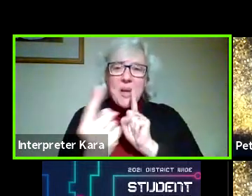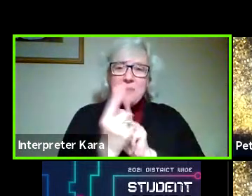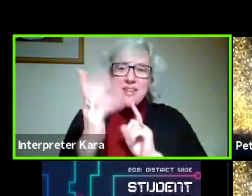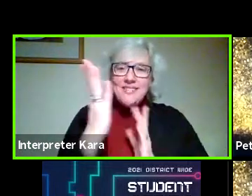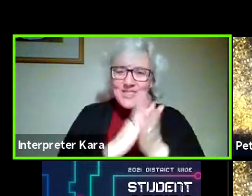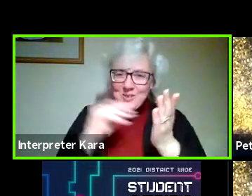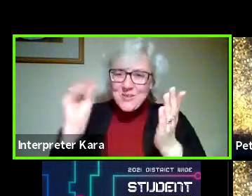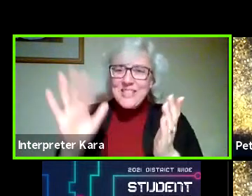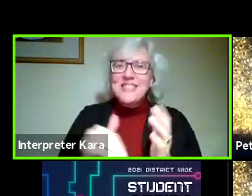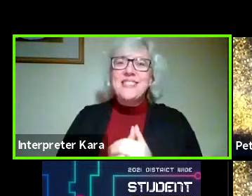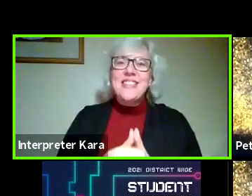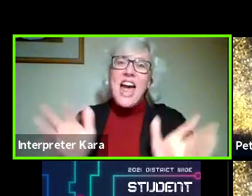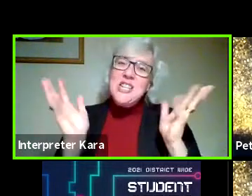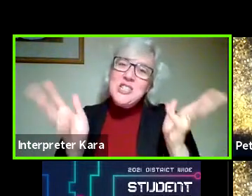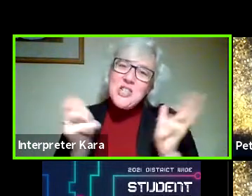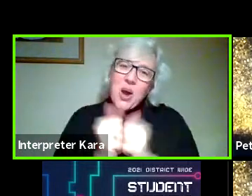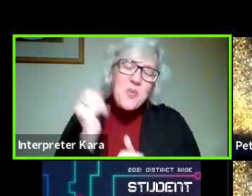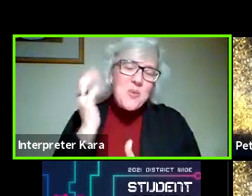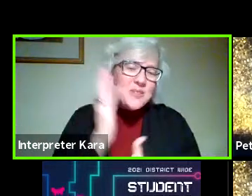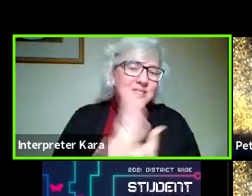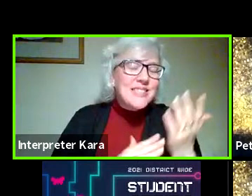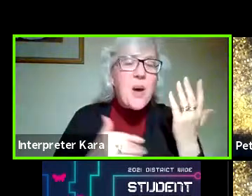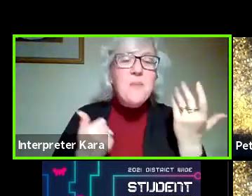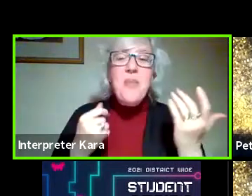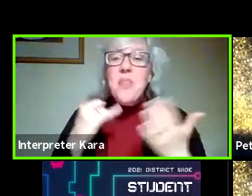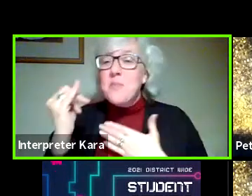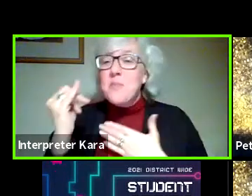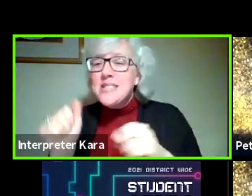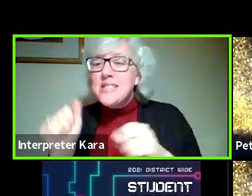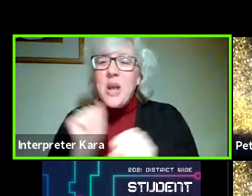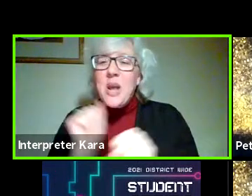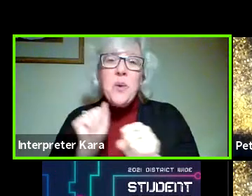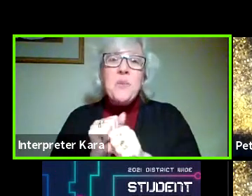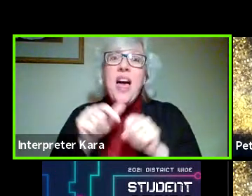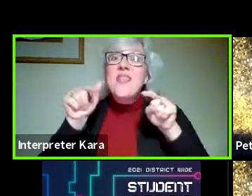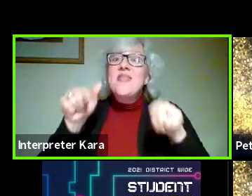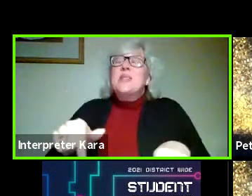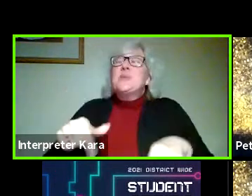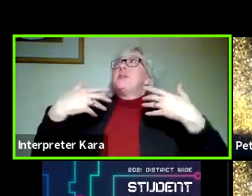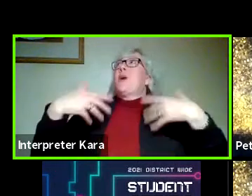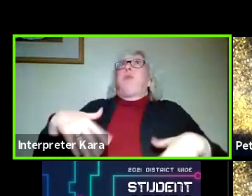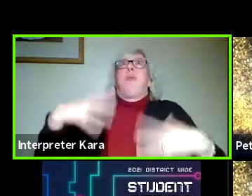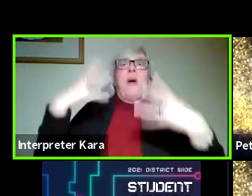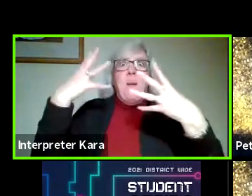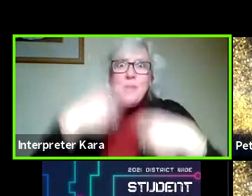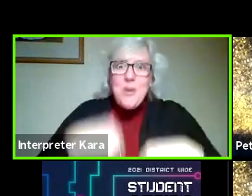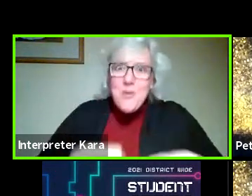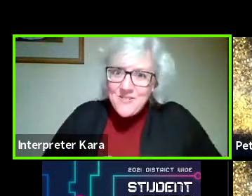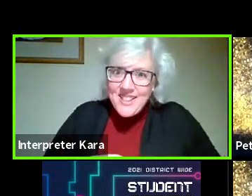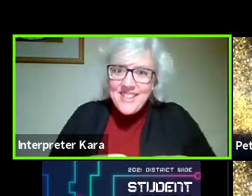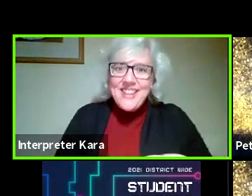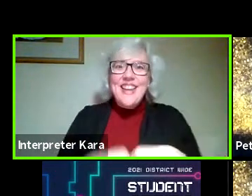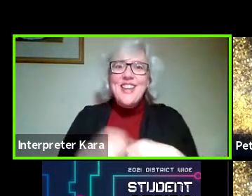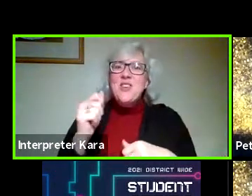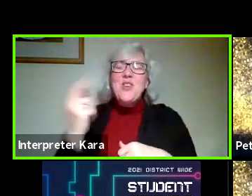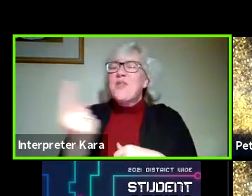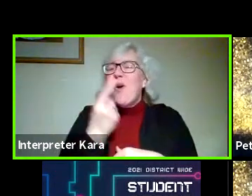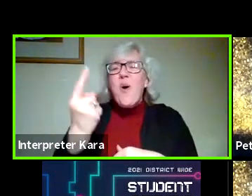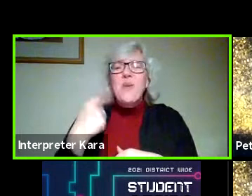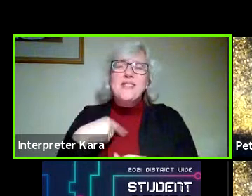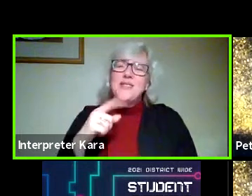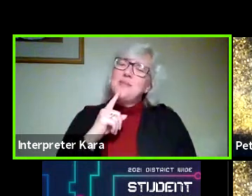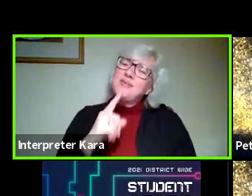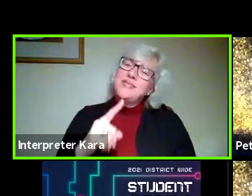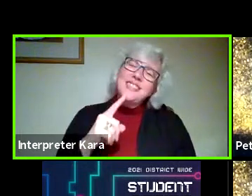students and talk through some of the projects that they're working on. This was absolutely beautiful. You've always had some